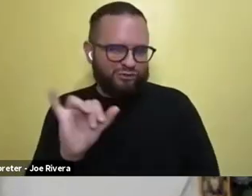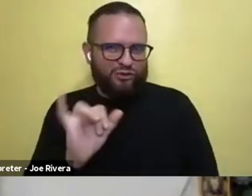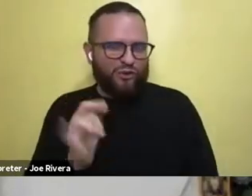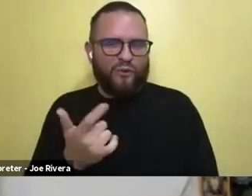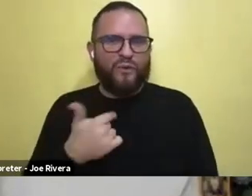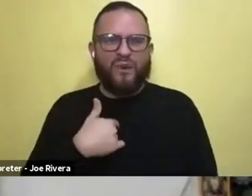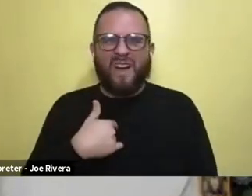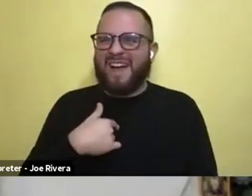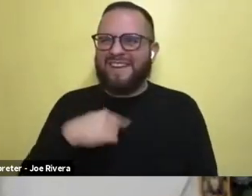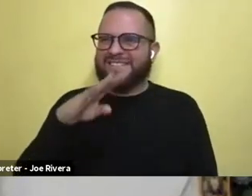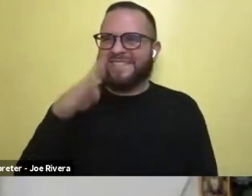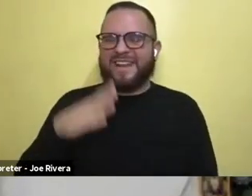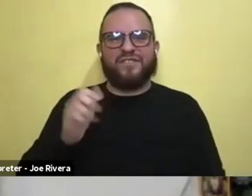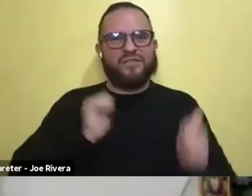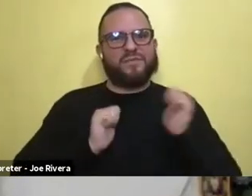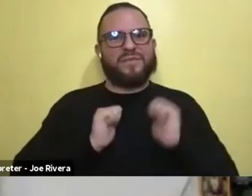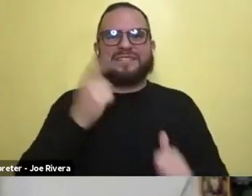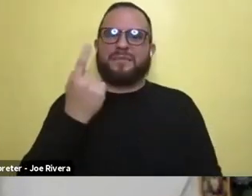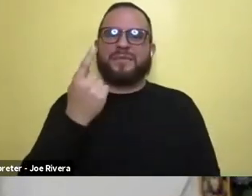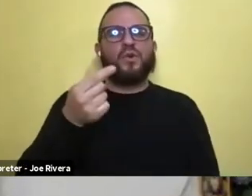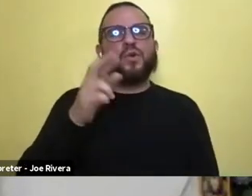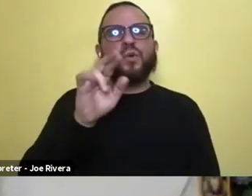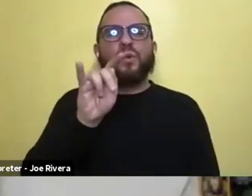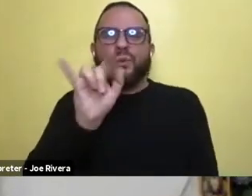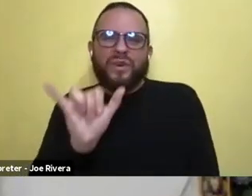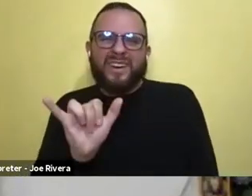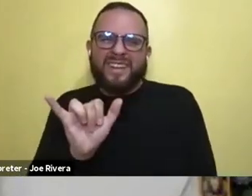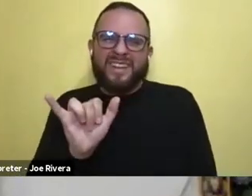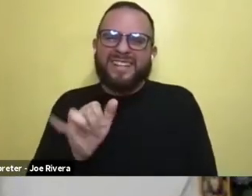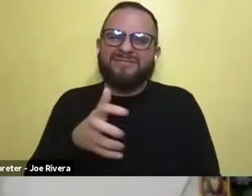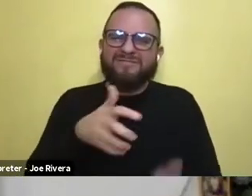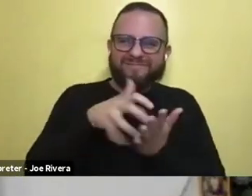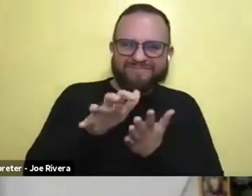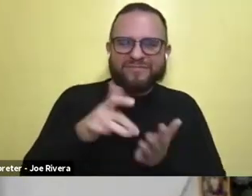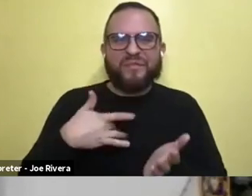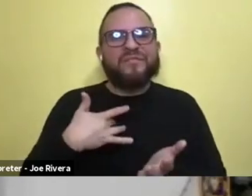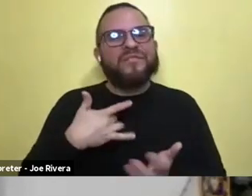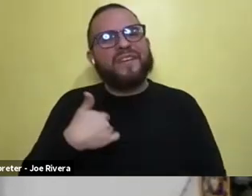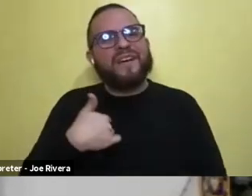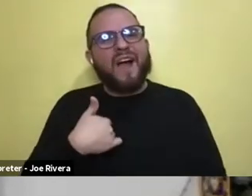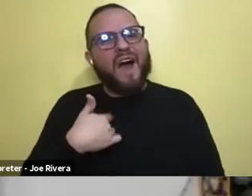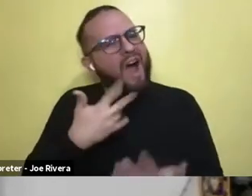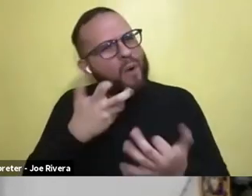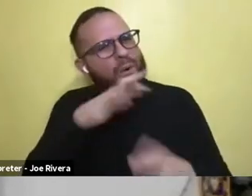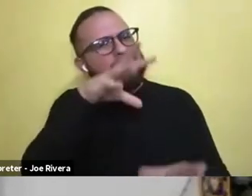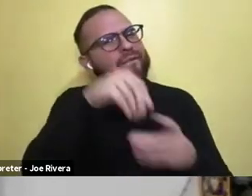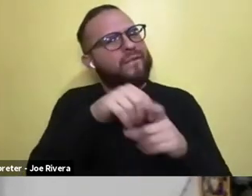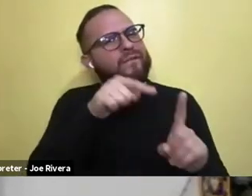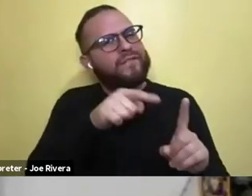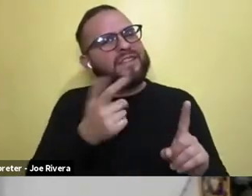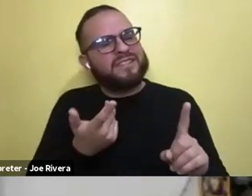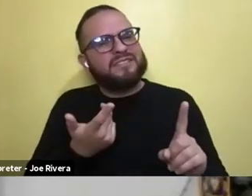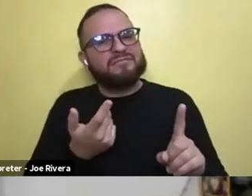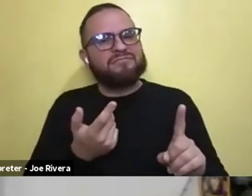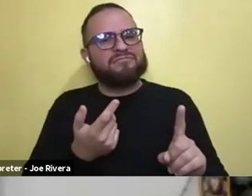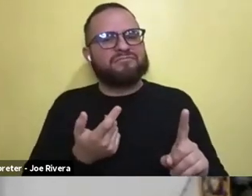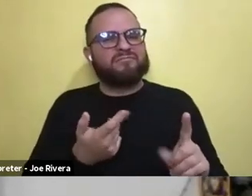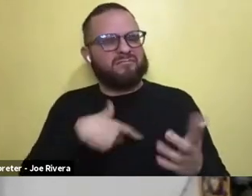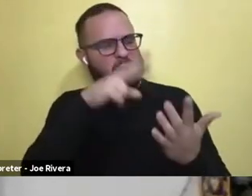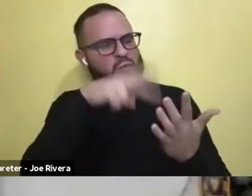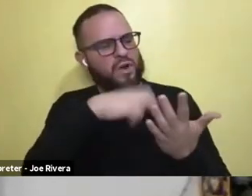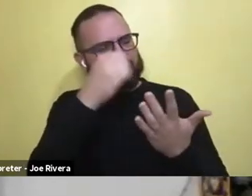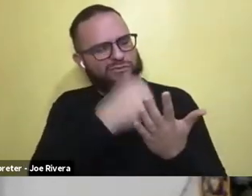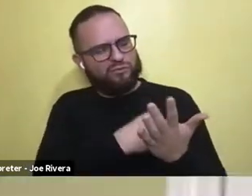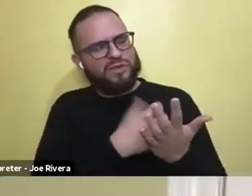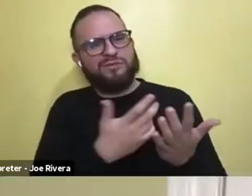gritty. So when I read the script instantly, I knew, you know, this is something that I want to be a part of. I feel like, um, there's a lot of kind